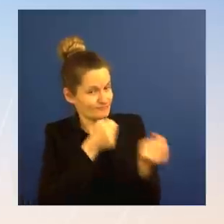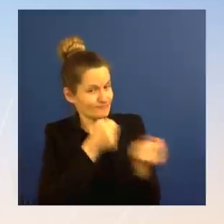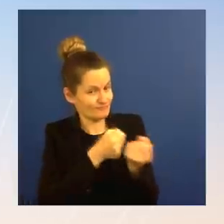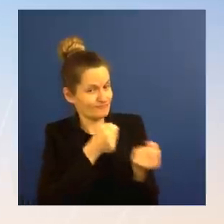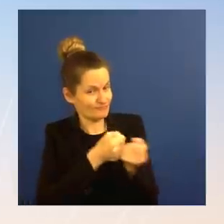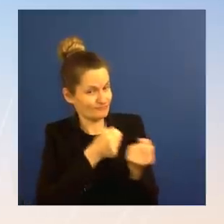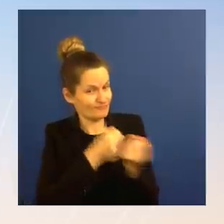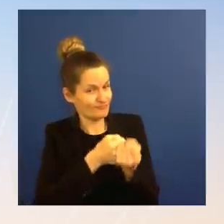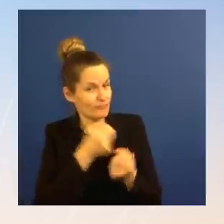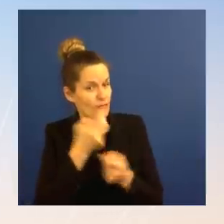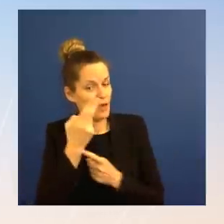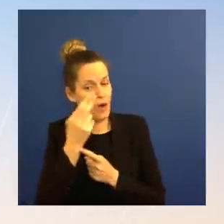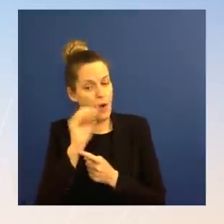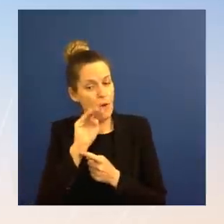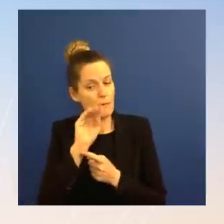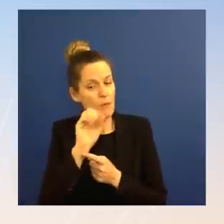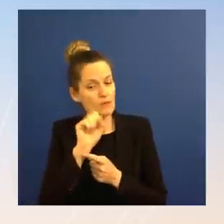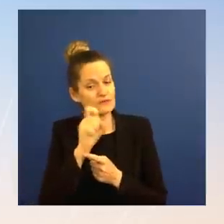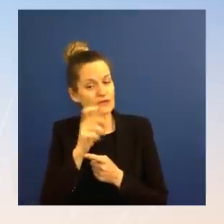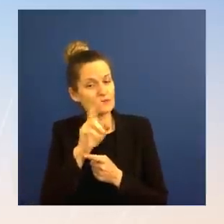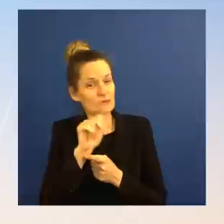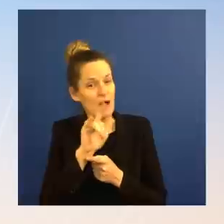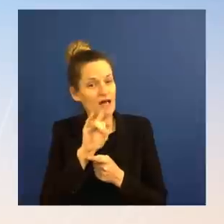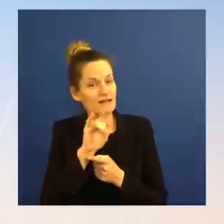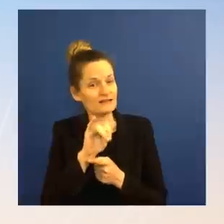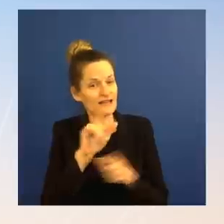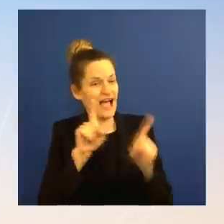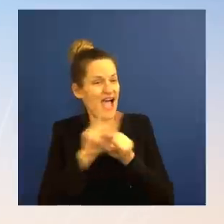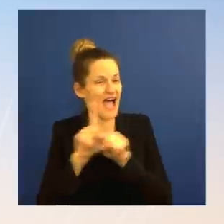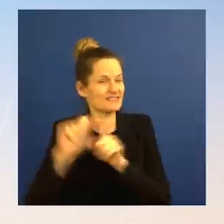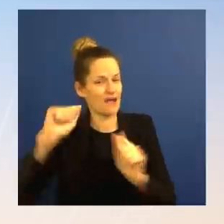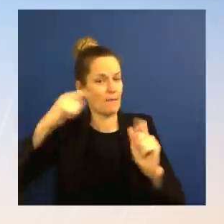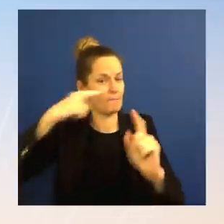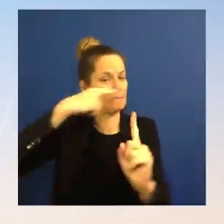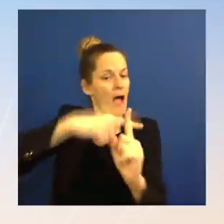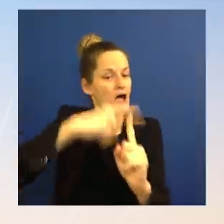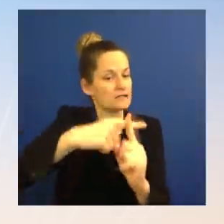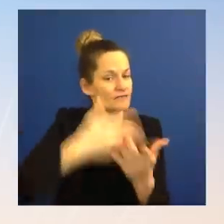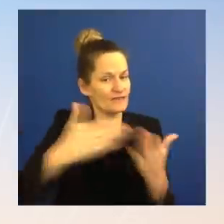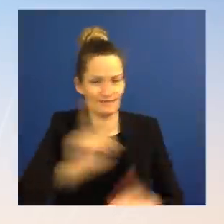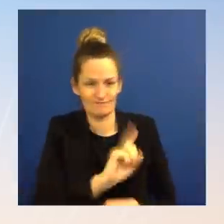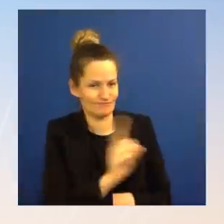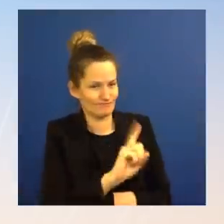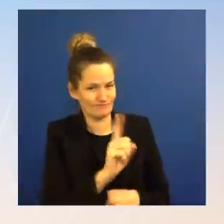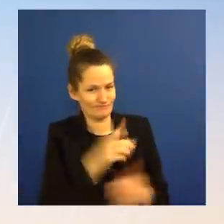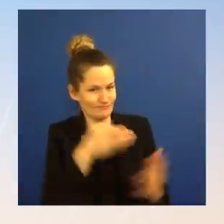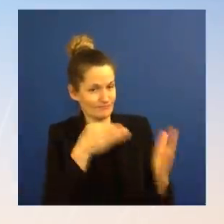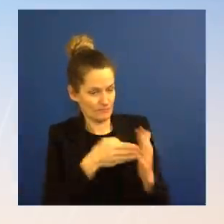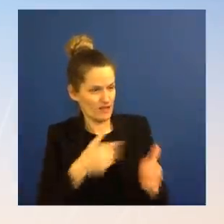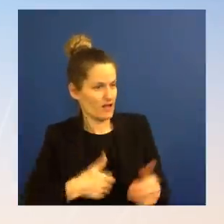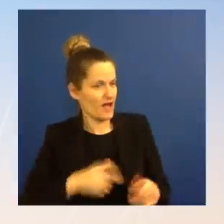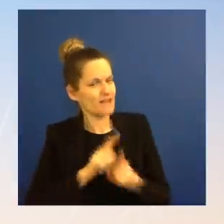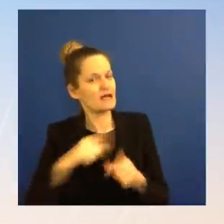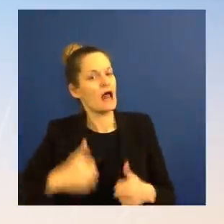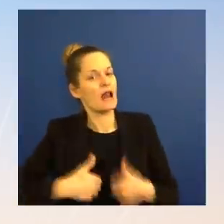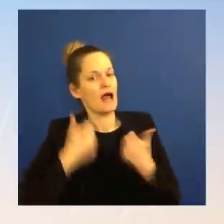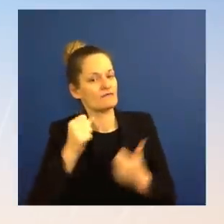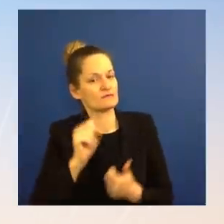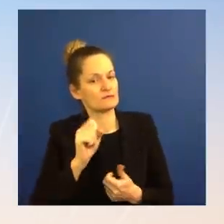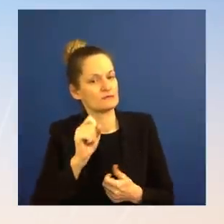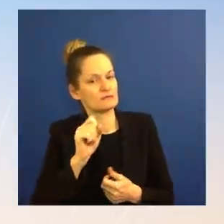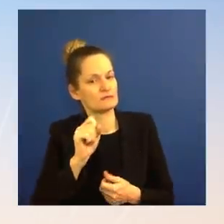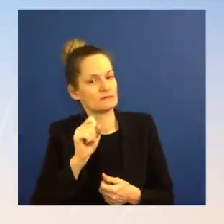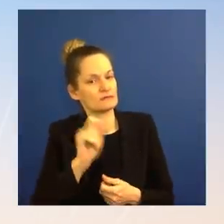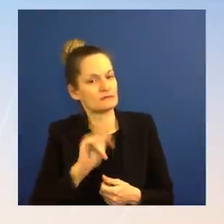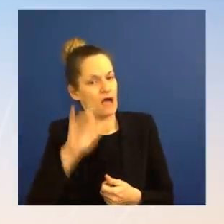describe how his thinking has evolved over the years? Ms. Well, I think that you have seen the President speak passionately about his view that a bill